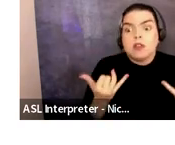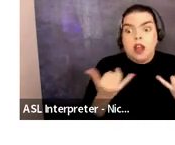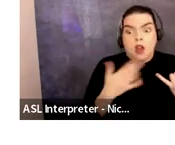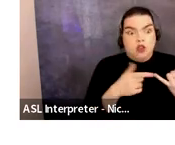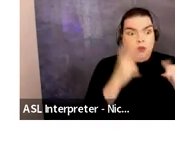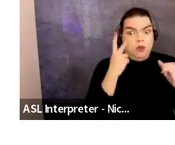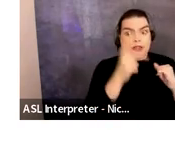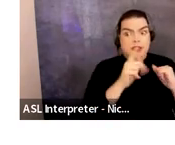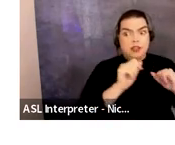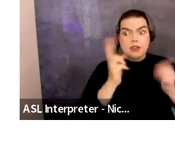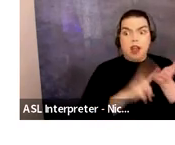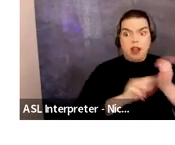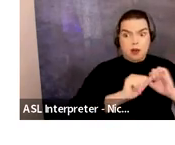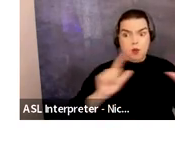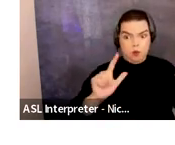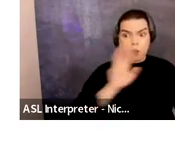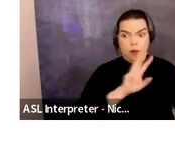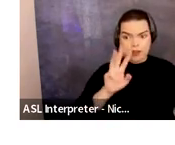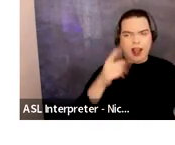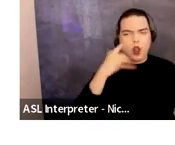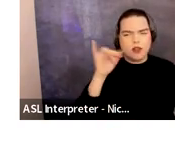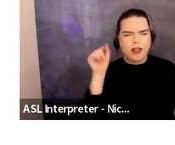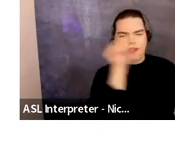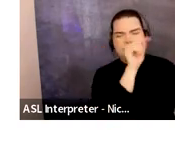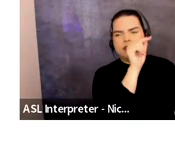page that looks like this and